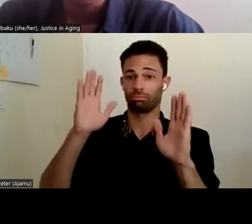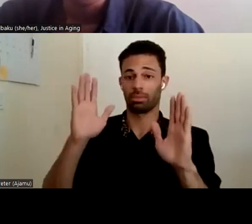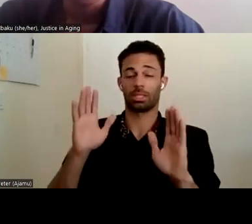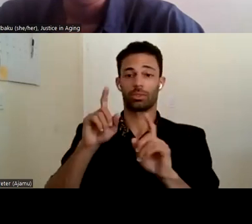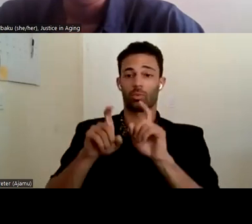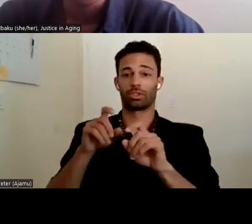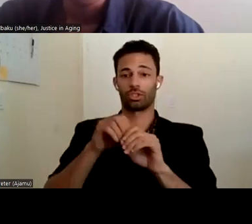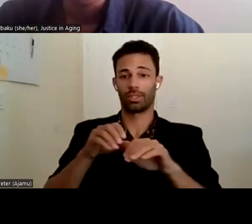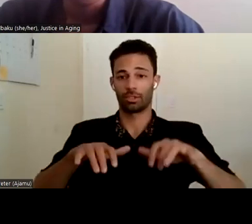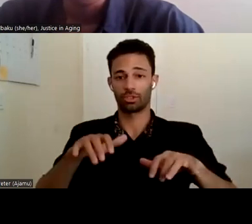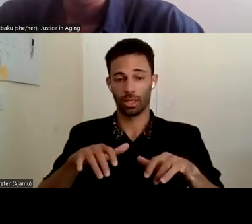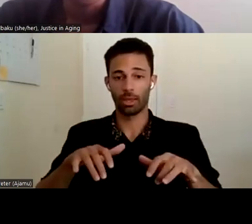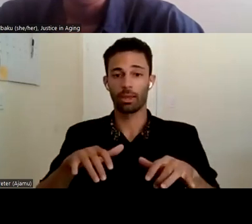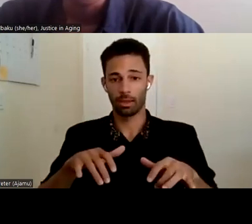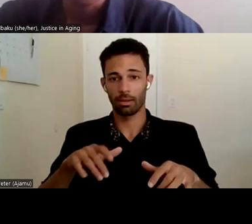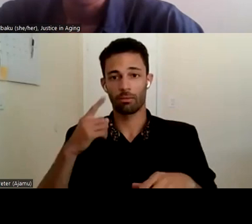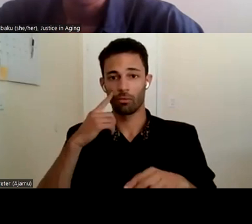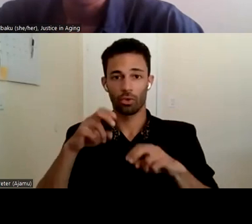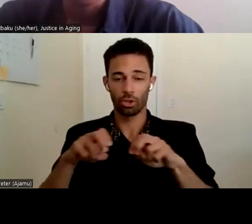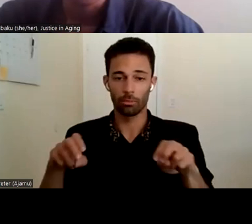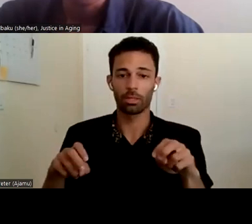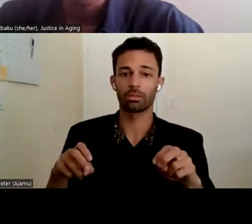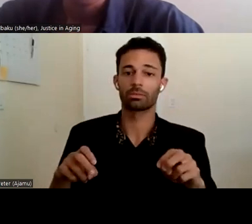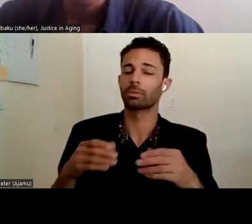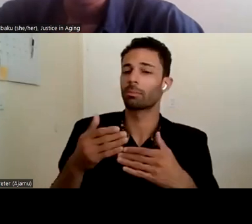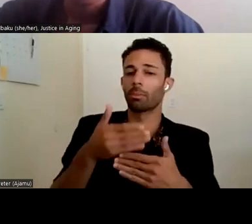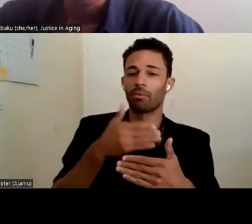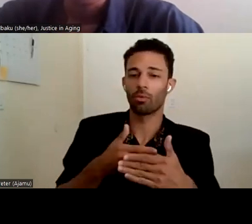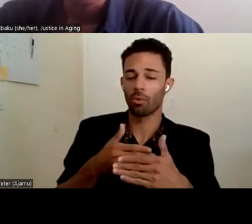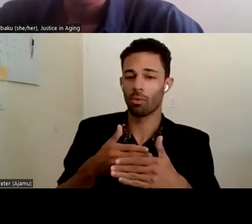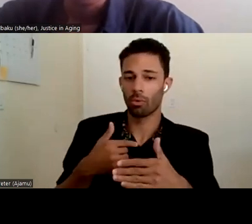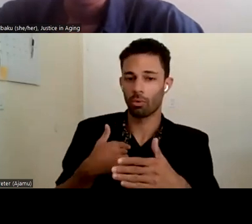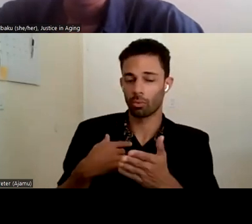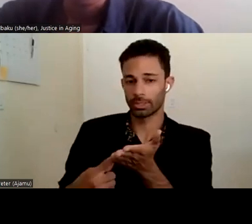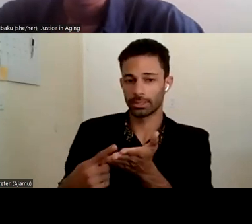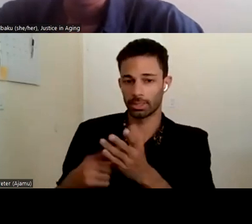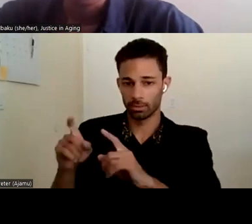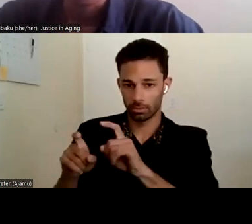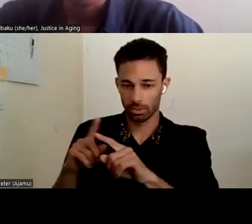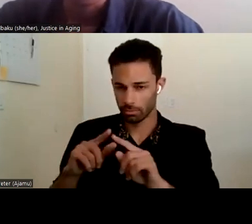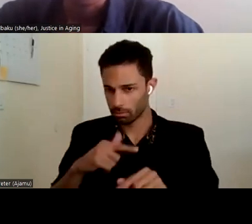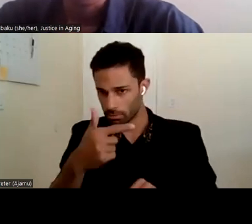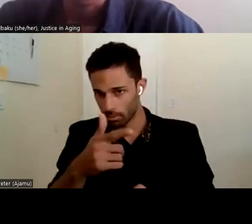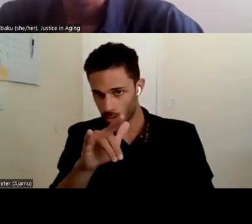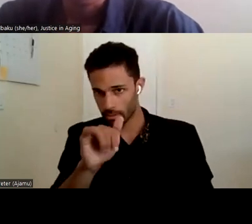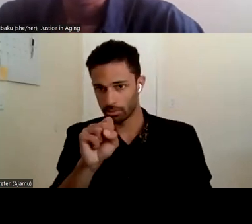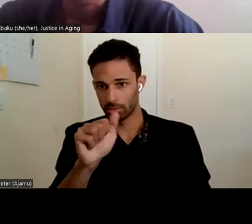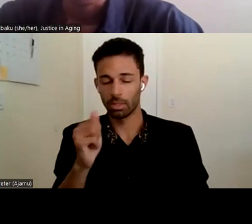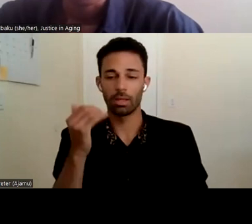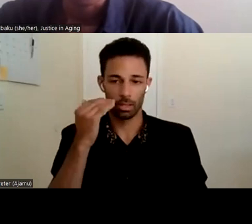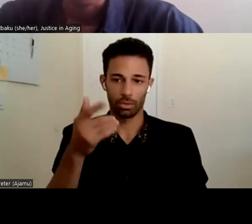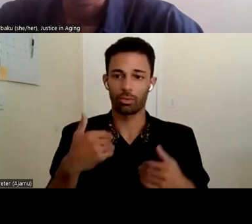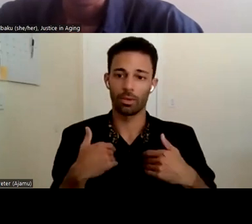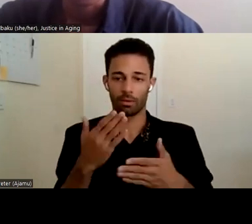are being presented to the reactor panel. Um, but before we get to that, let's go ahead and turn over to Lisa. know you have, um, some great